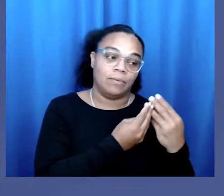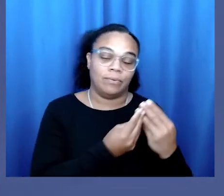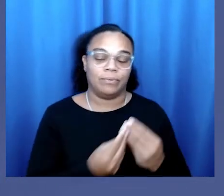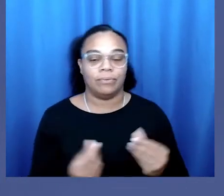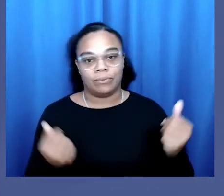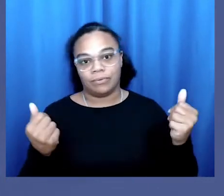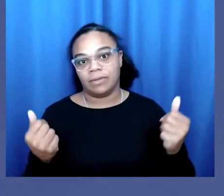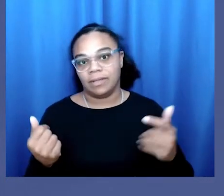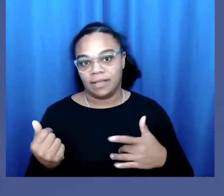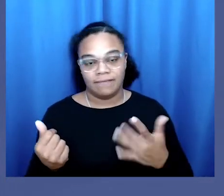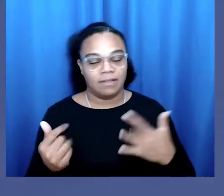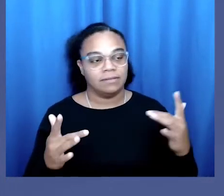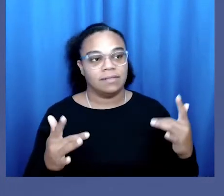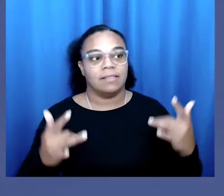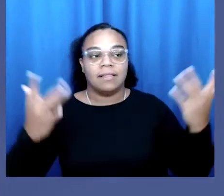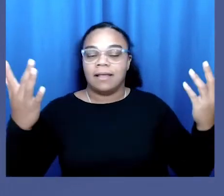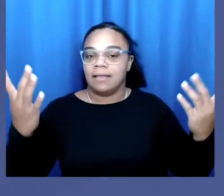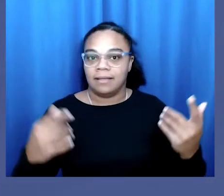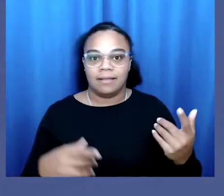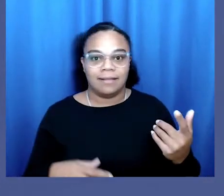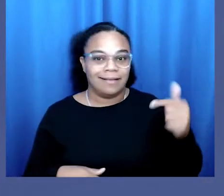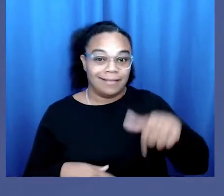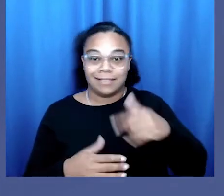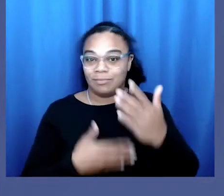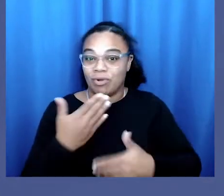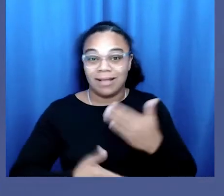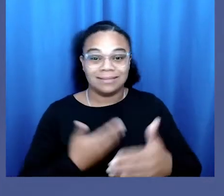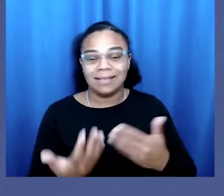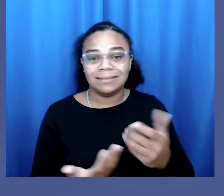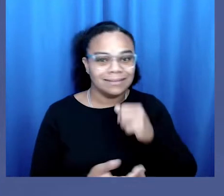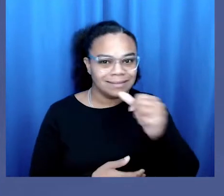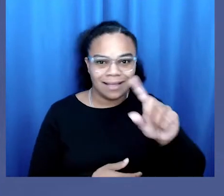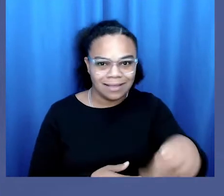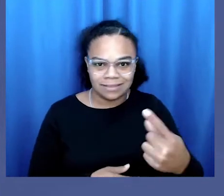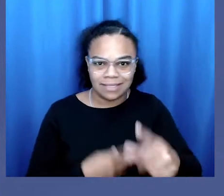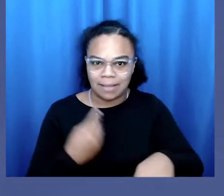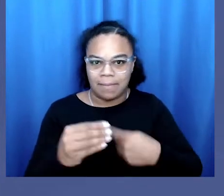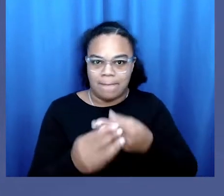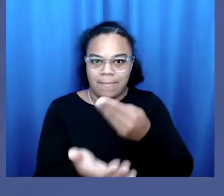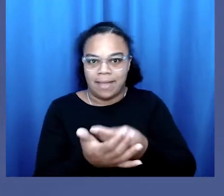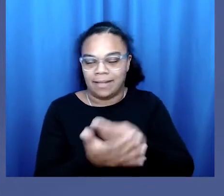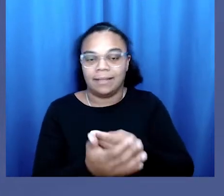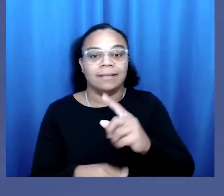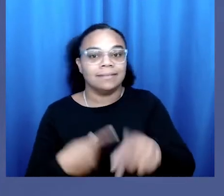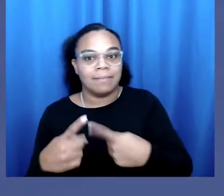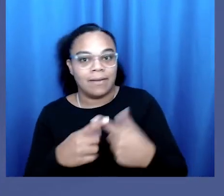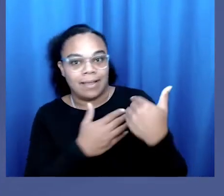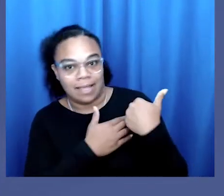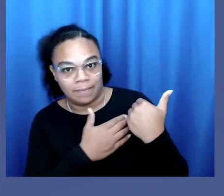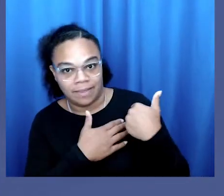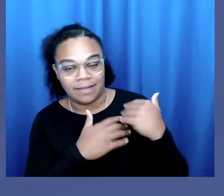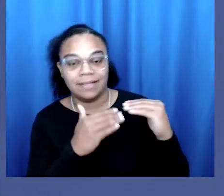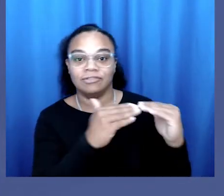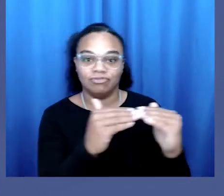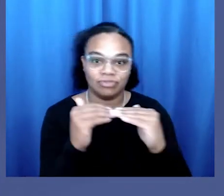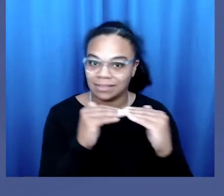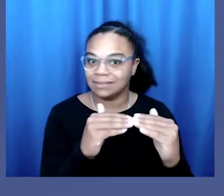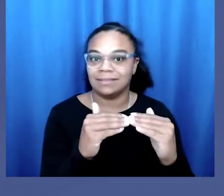lift and I felt so much lighter. This had never been about money. This had been about accountability, justice, and validation.